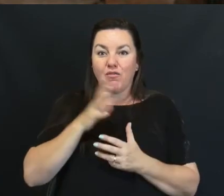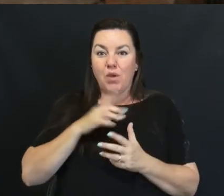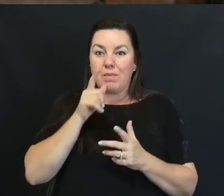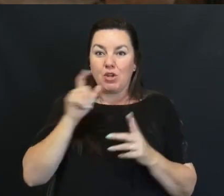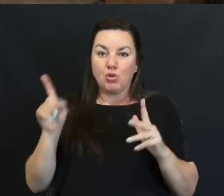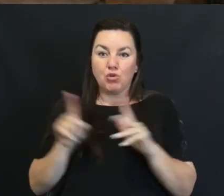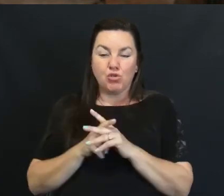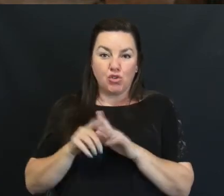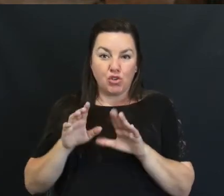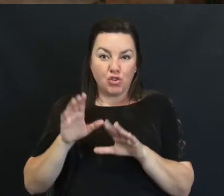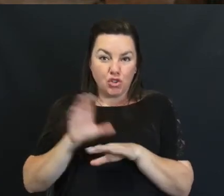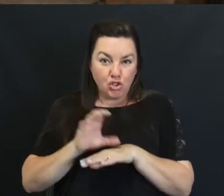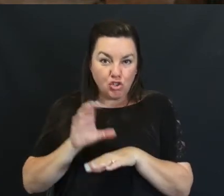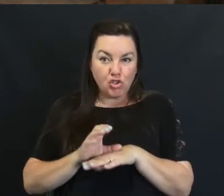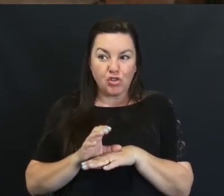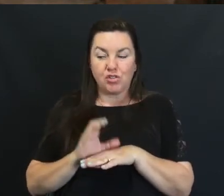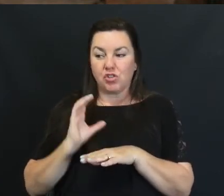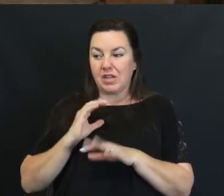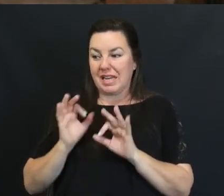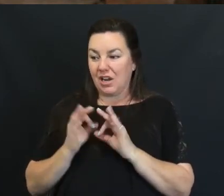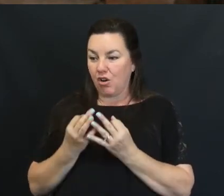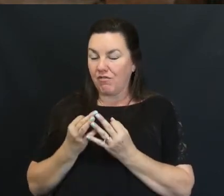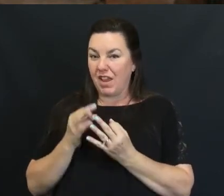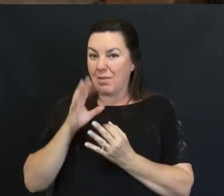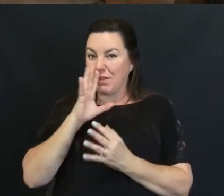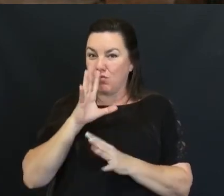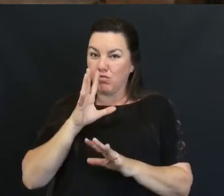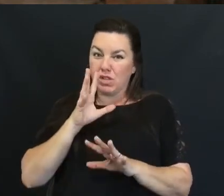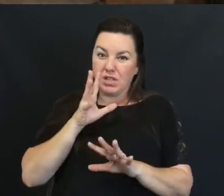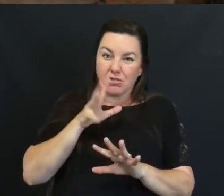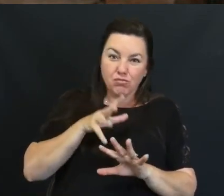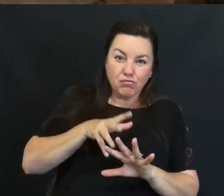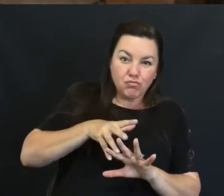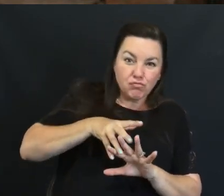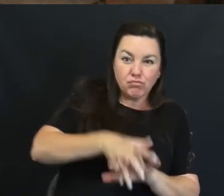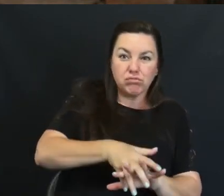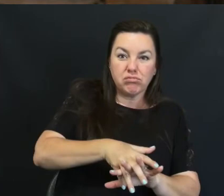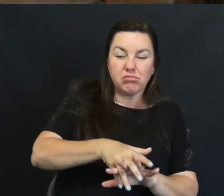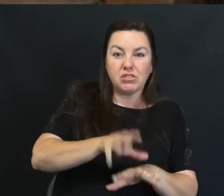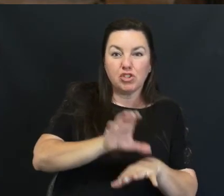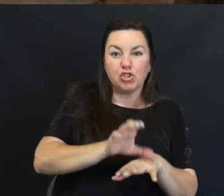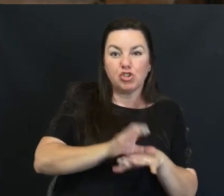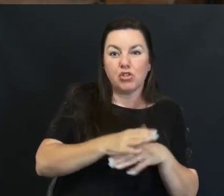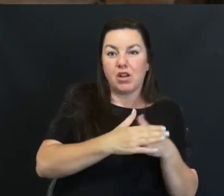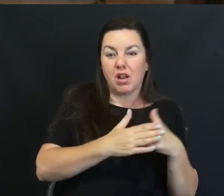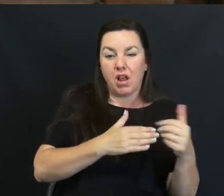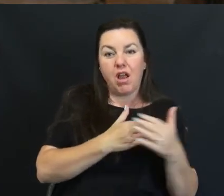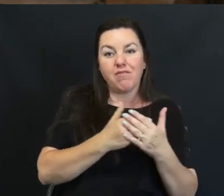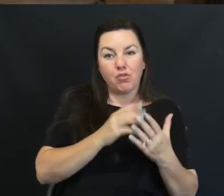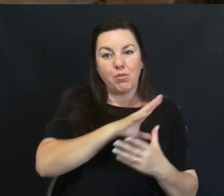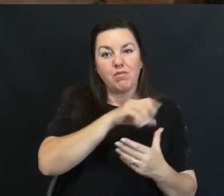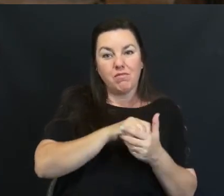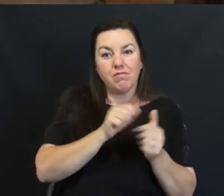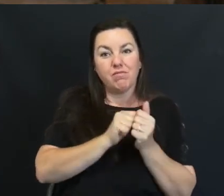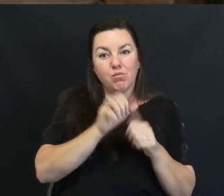And Our Family Got Very Plugged In Here And Very Comfortable Getting Involved In The Church